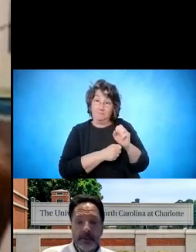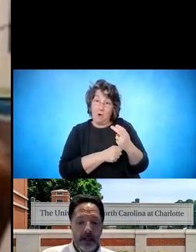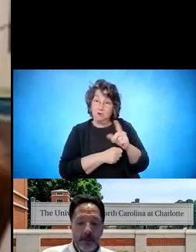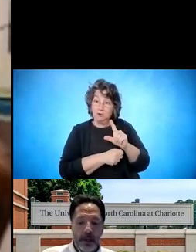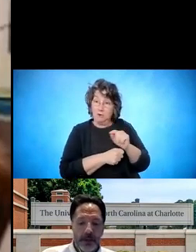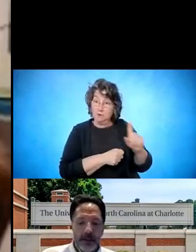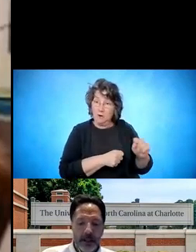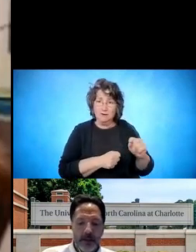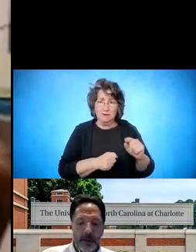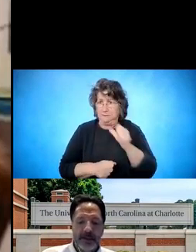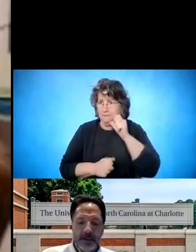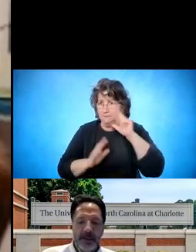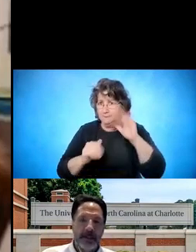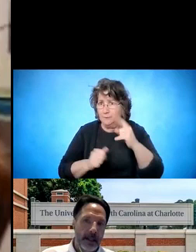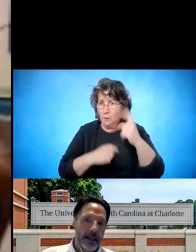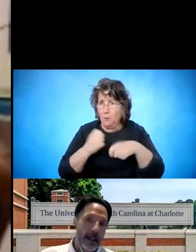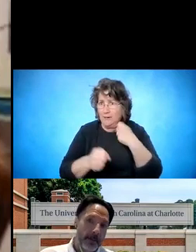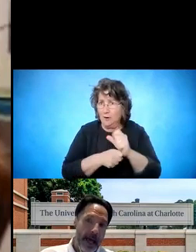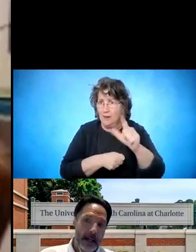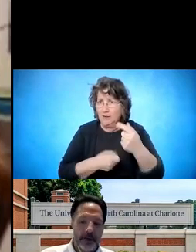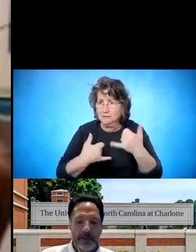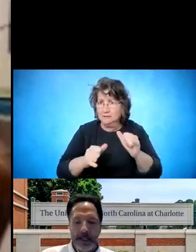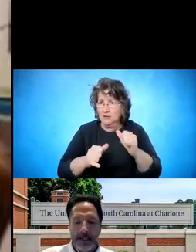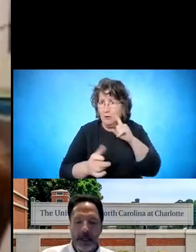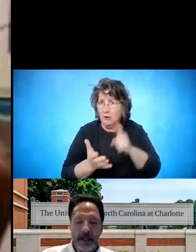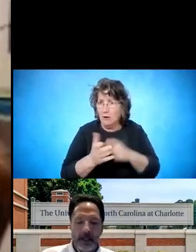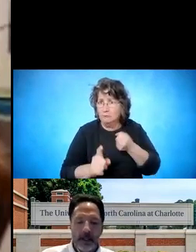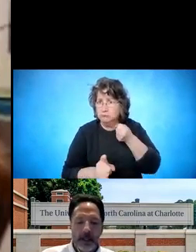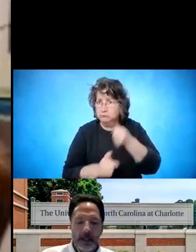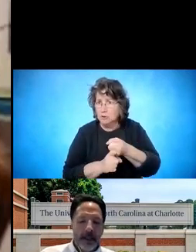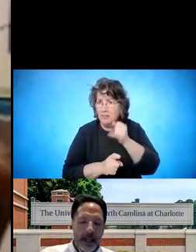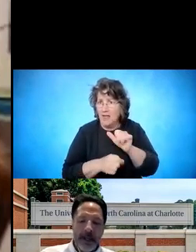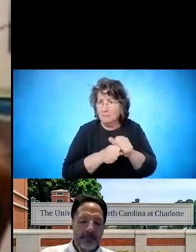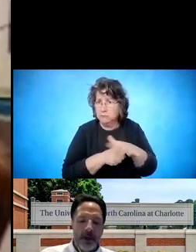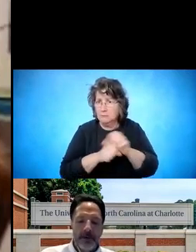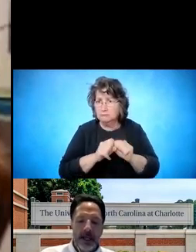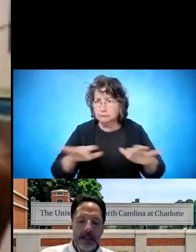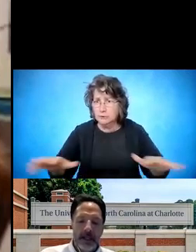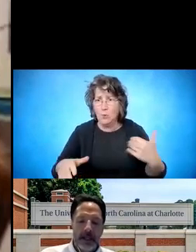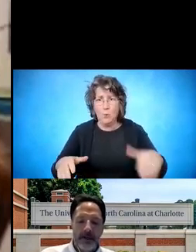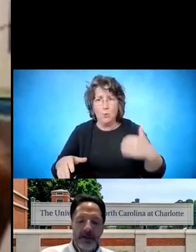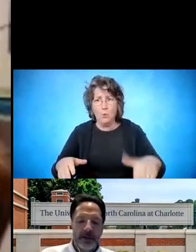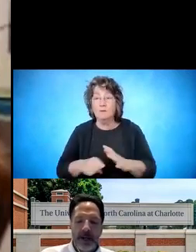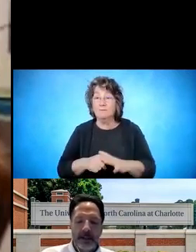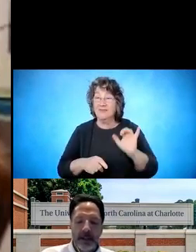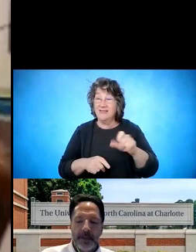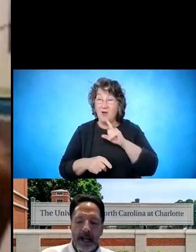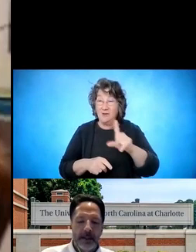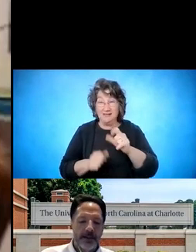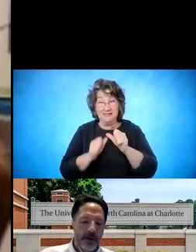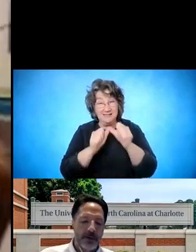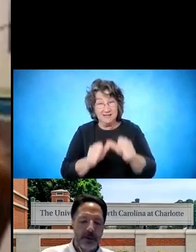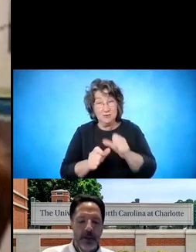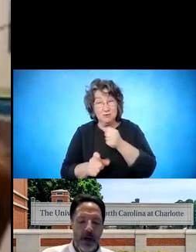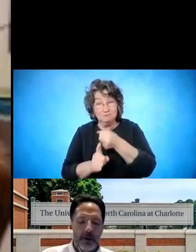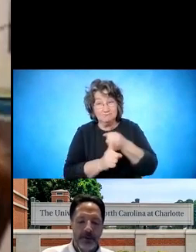anticipated that one year later, we would still be seeing the impact of the pandemic. The impact of COVID-19 continues to directly impact